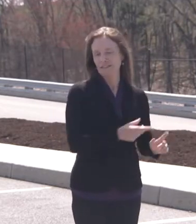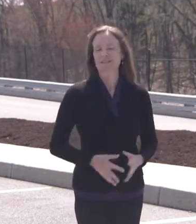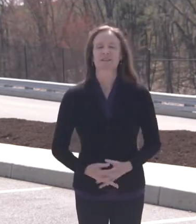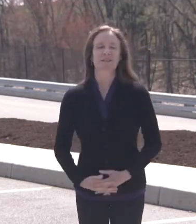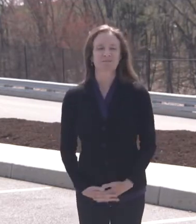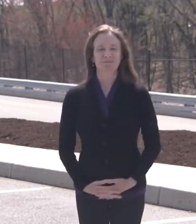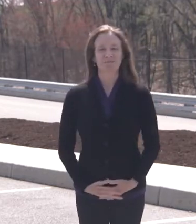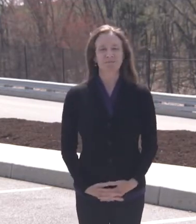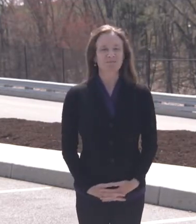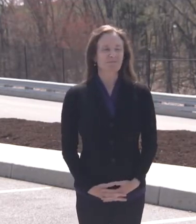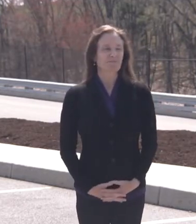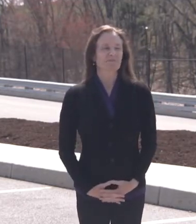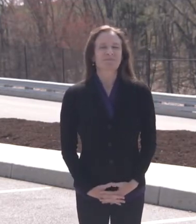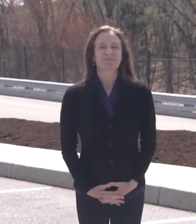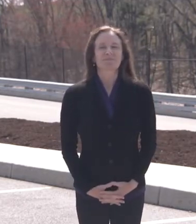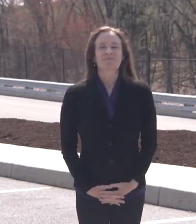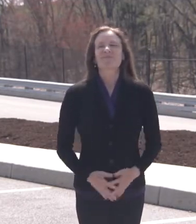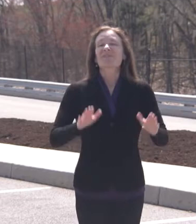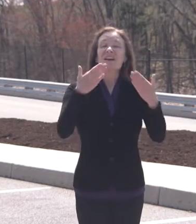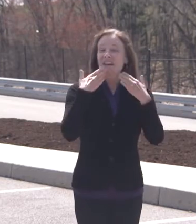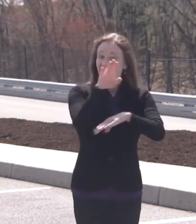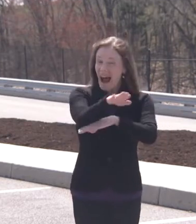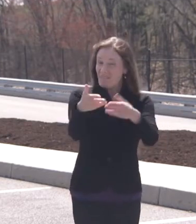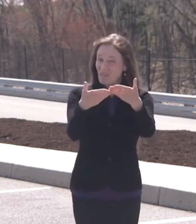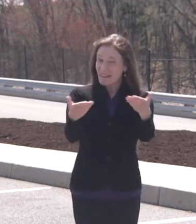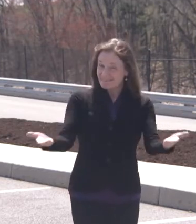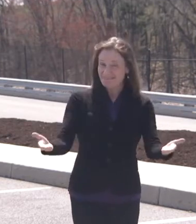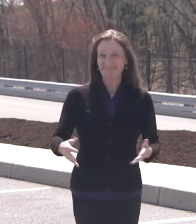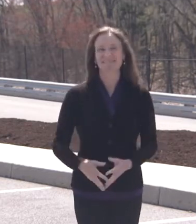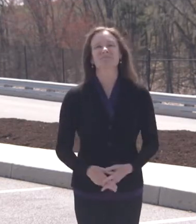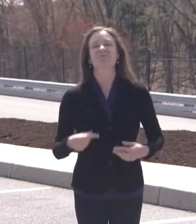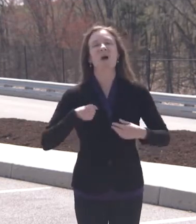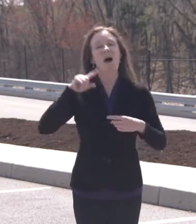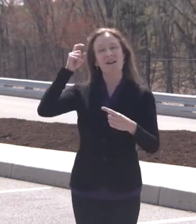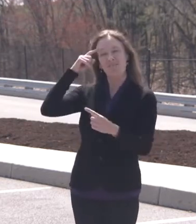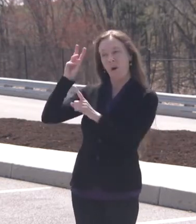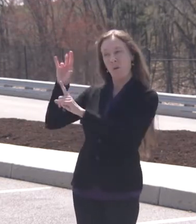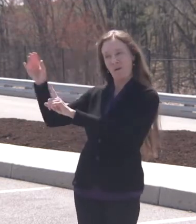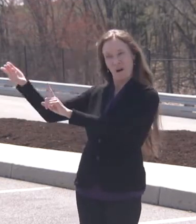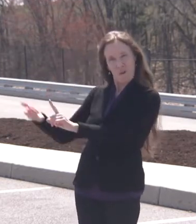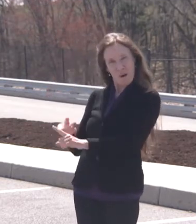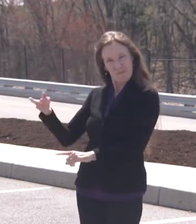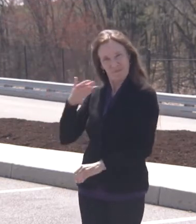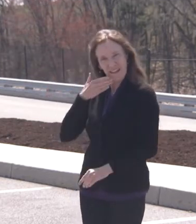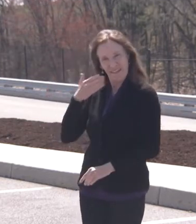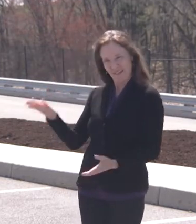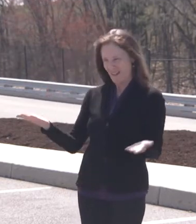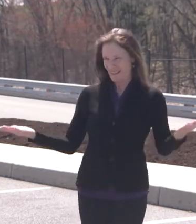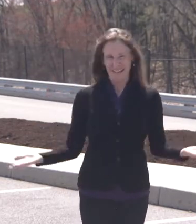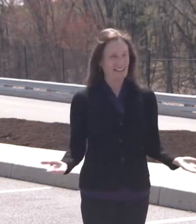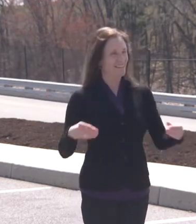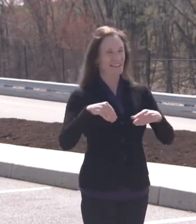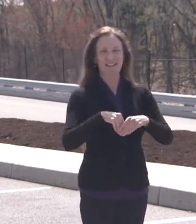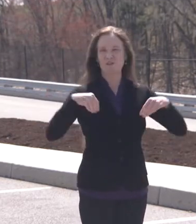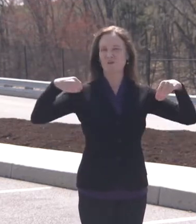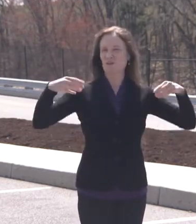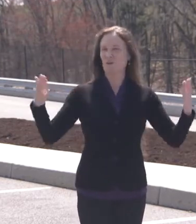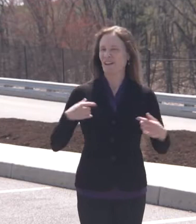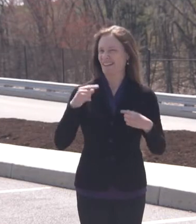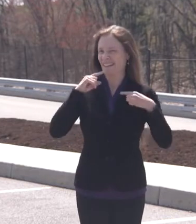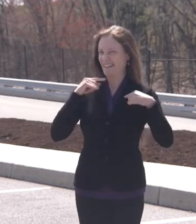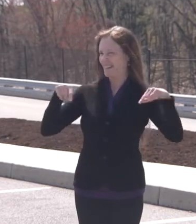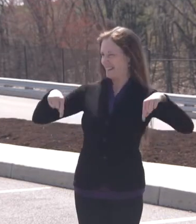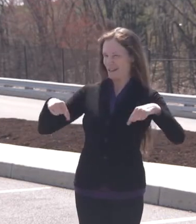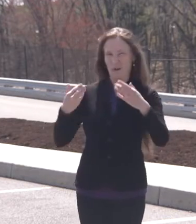Good afternoon. We're very happy to welcome Governor Wolf to our Nola store. And really, we're very thankful for his initiative to prioritize frontline